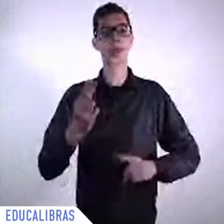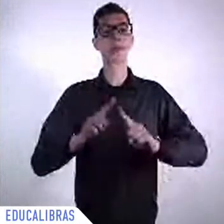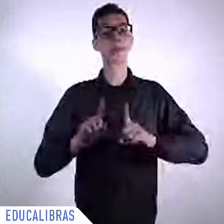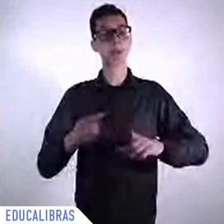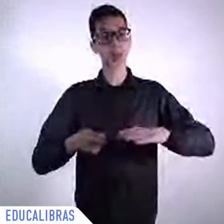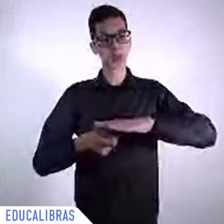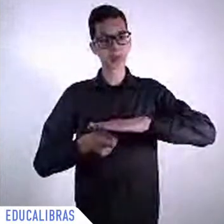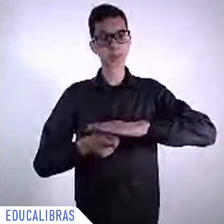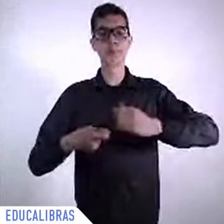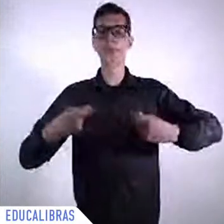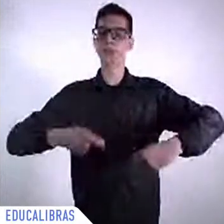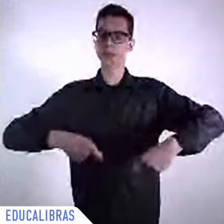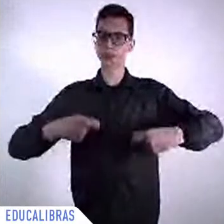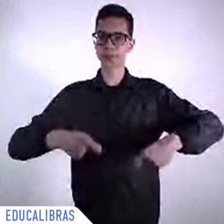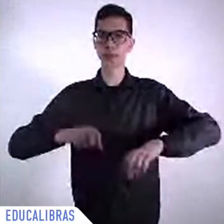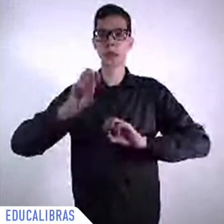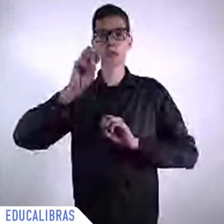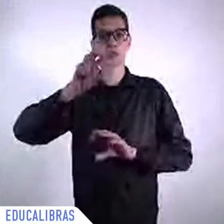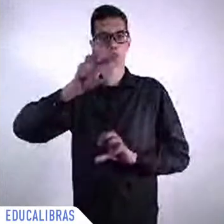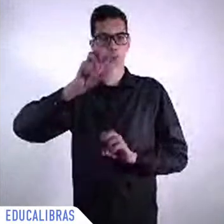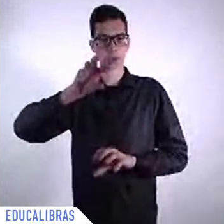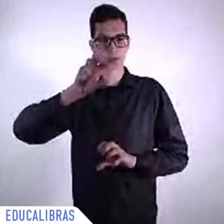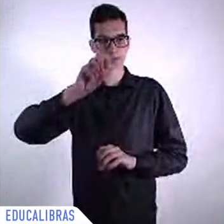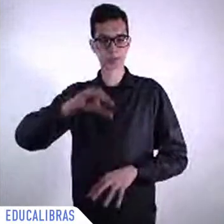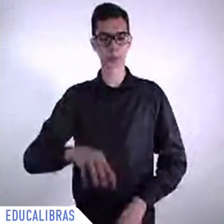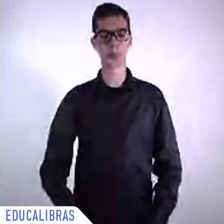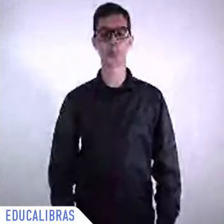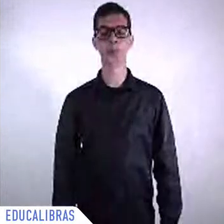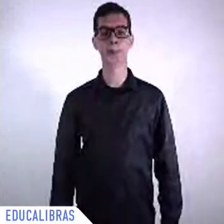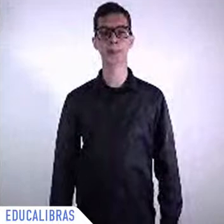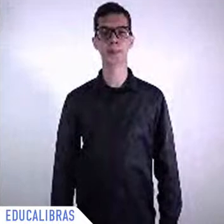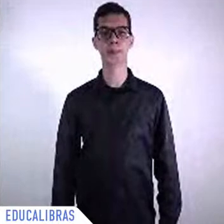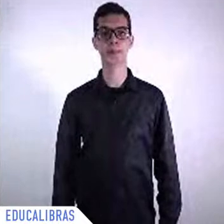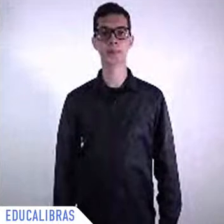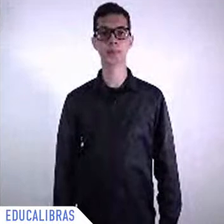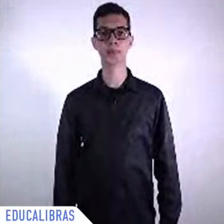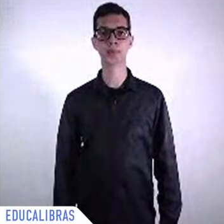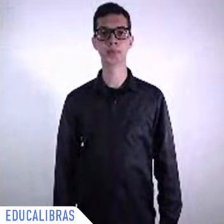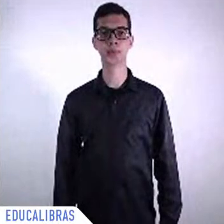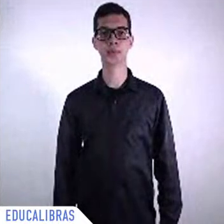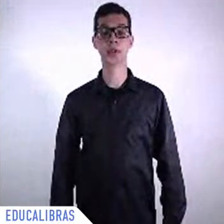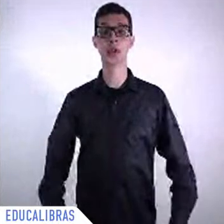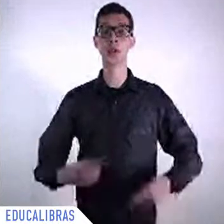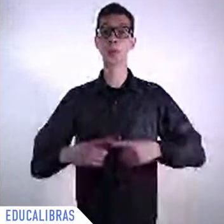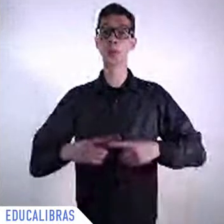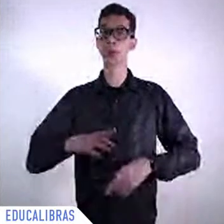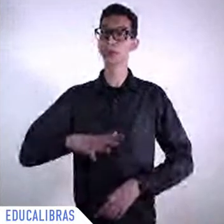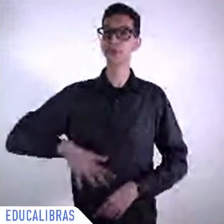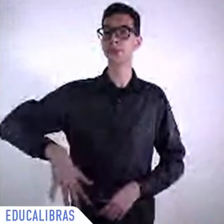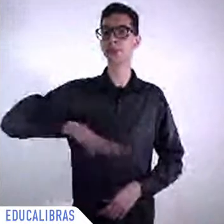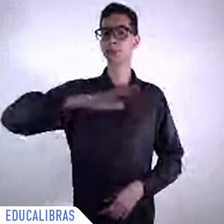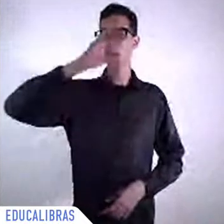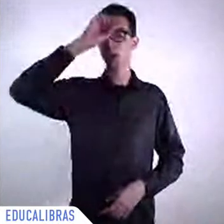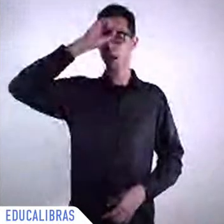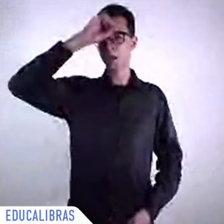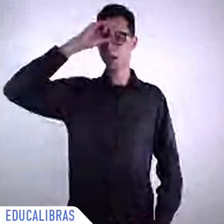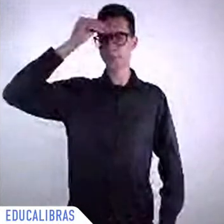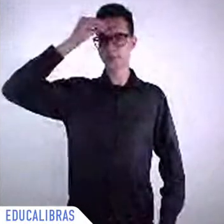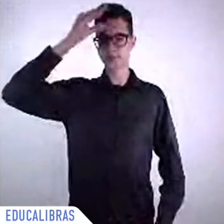environments the second aspect that I would like very much to emphasize here